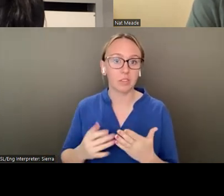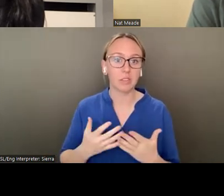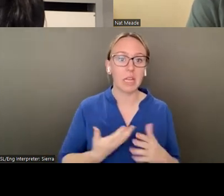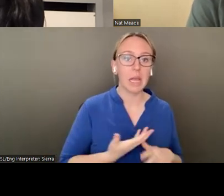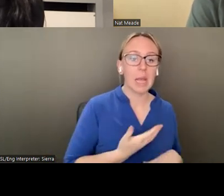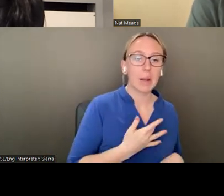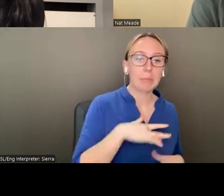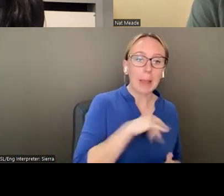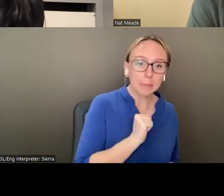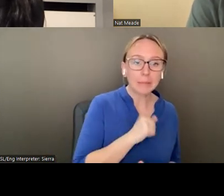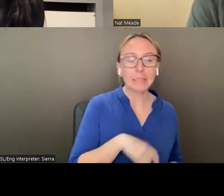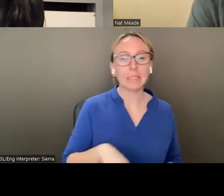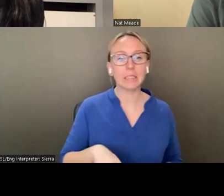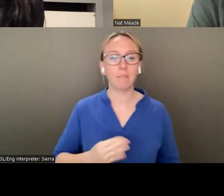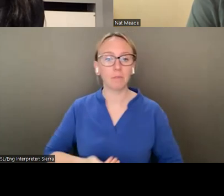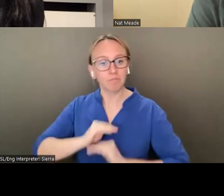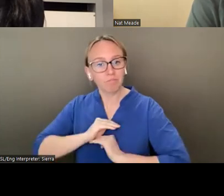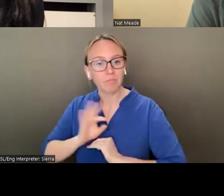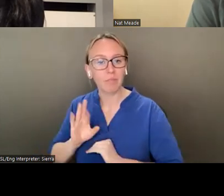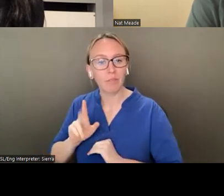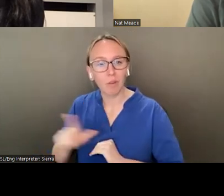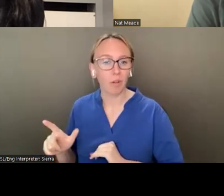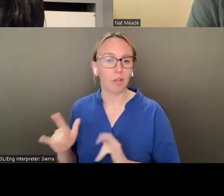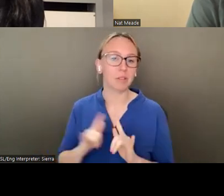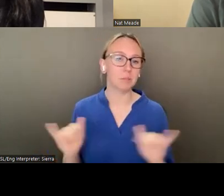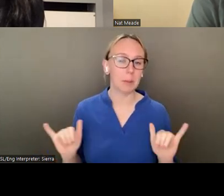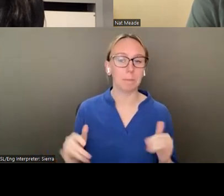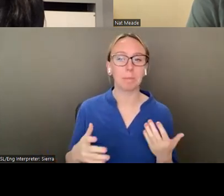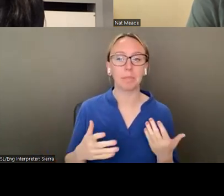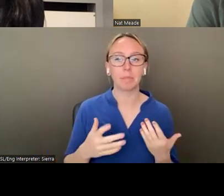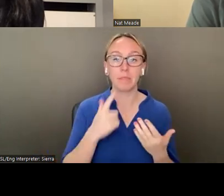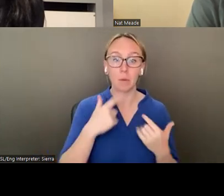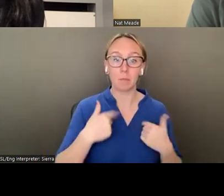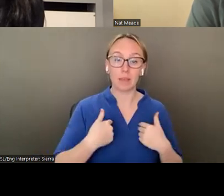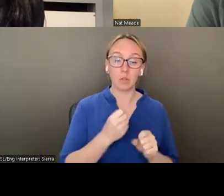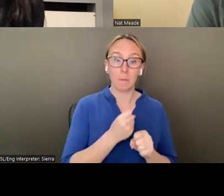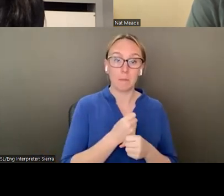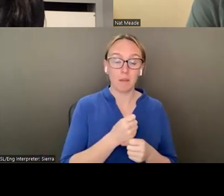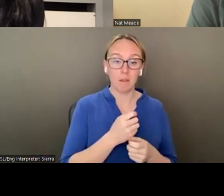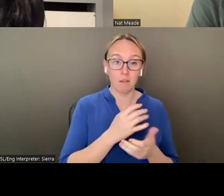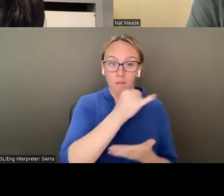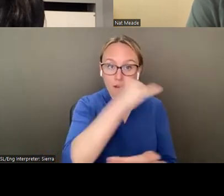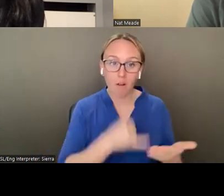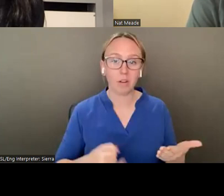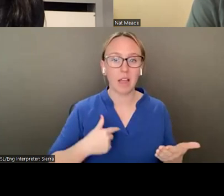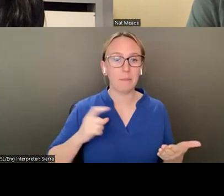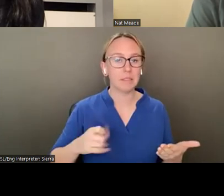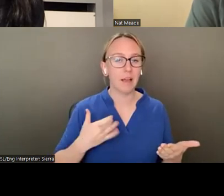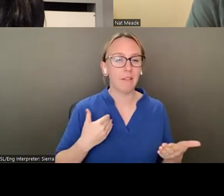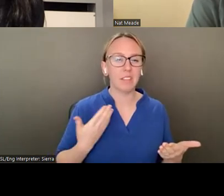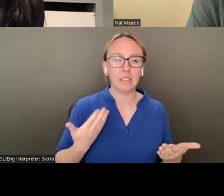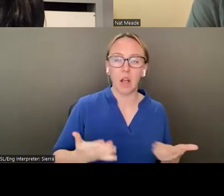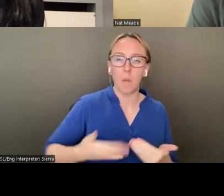I think that in order to make work, I need to feel some sort of itch, something that I have to